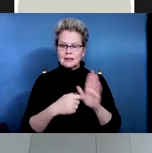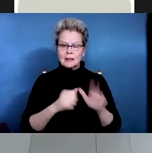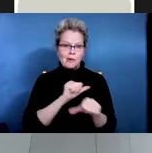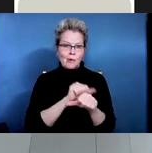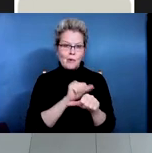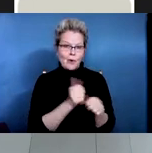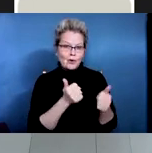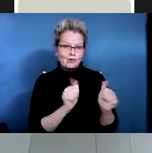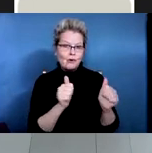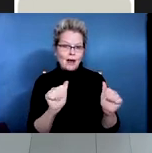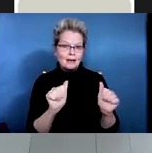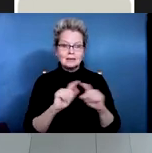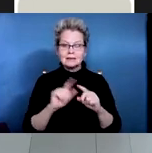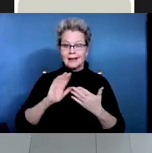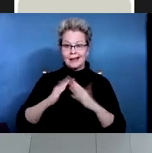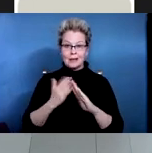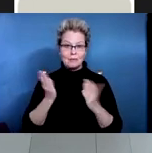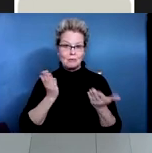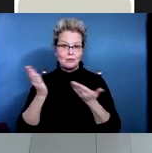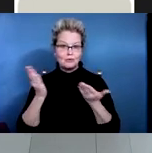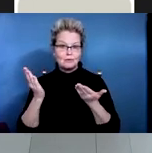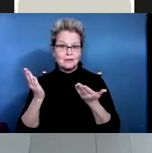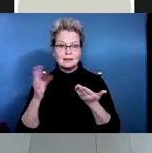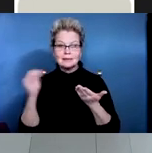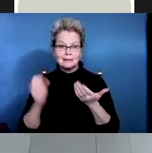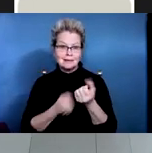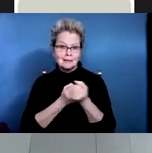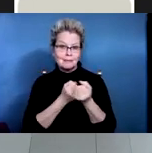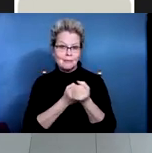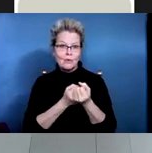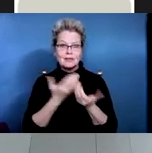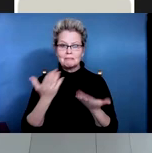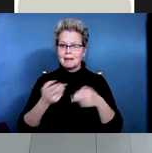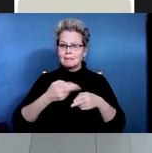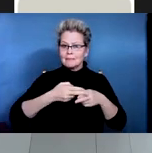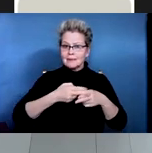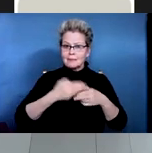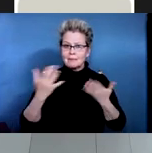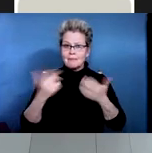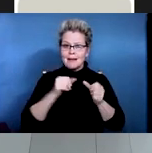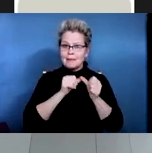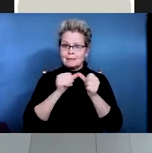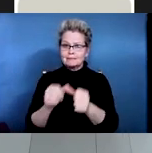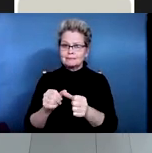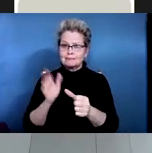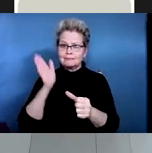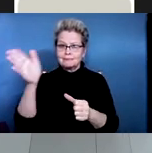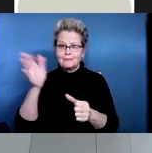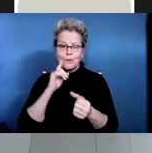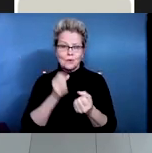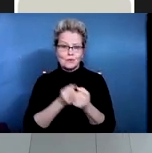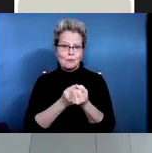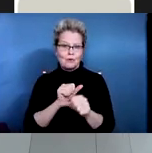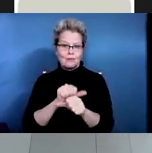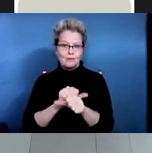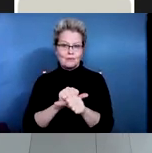community services and supports temporary or long term supported employment and